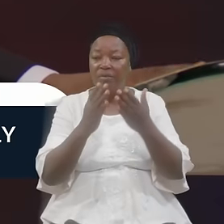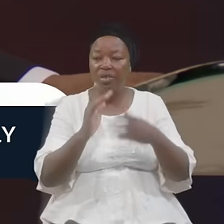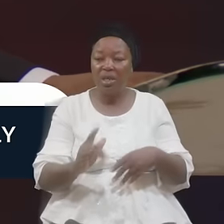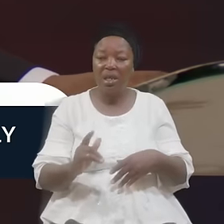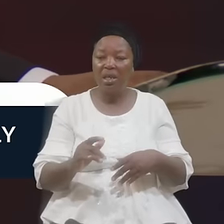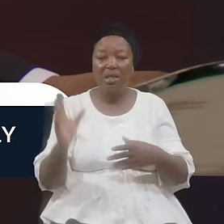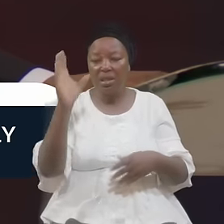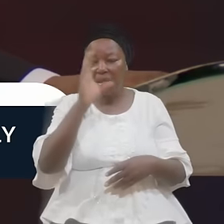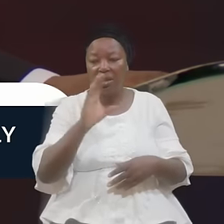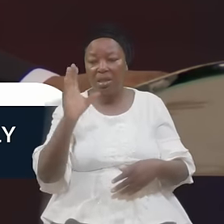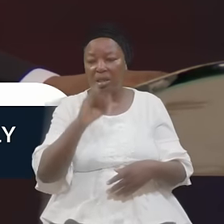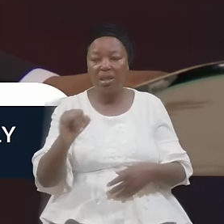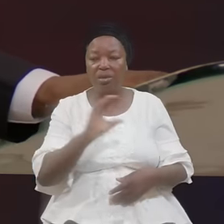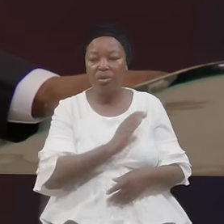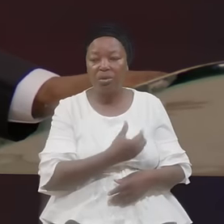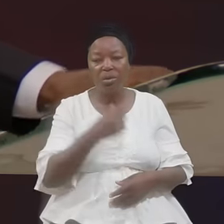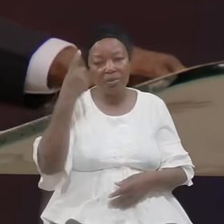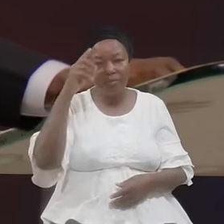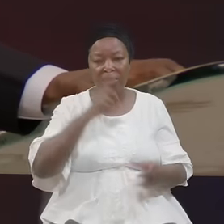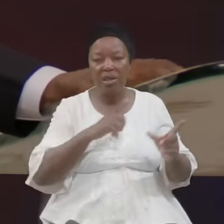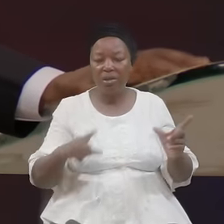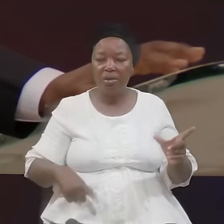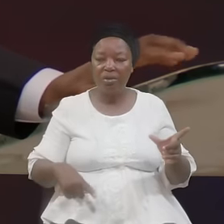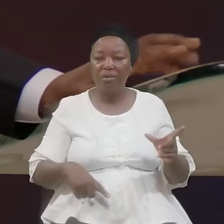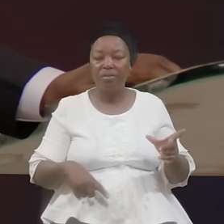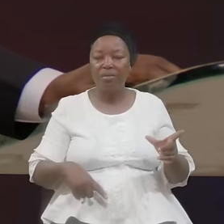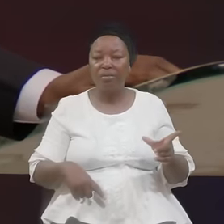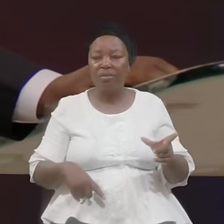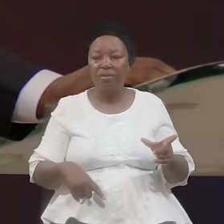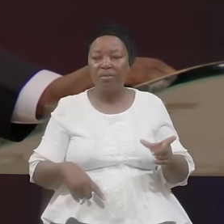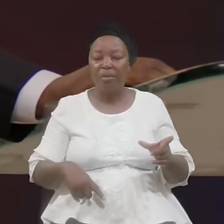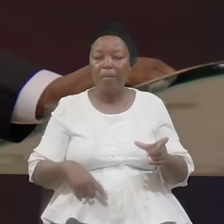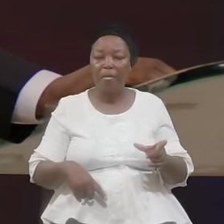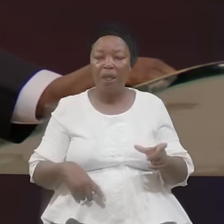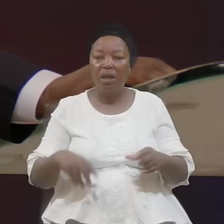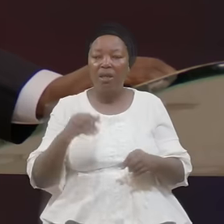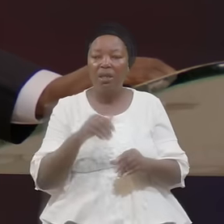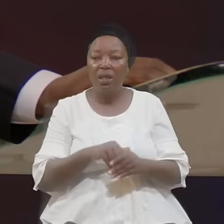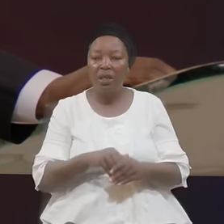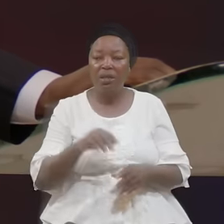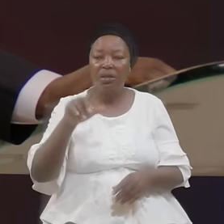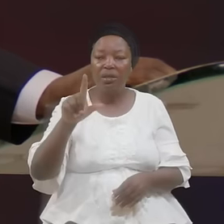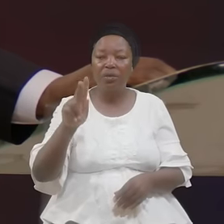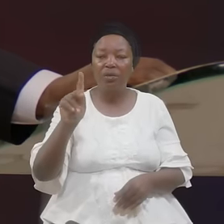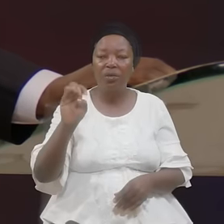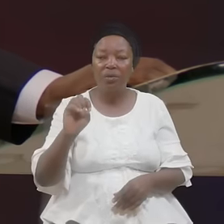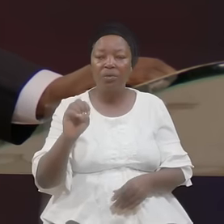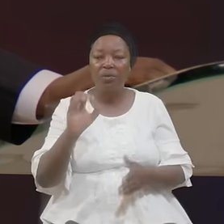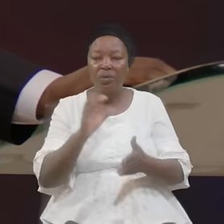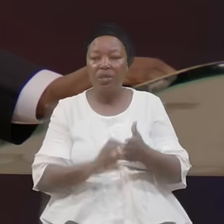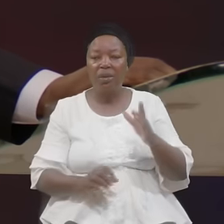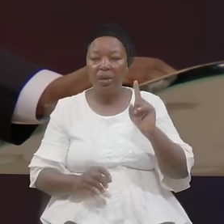The Lord It Tells Us In Luke Chapter One